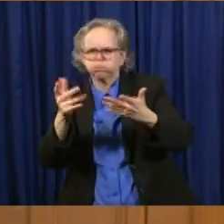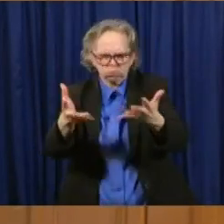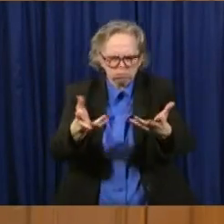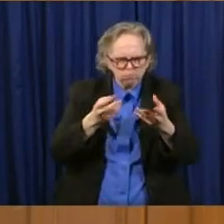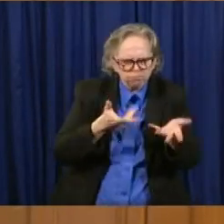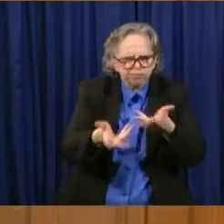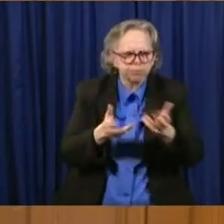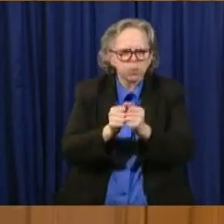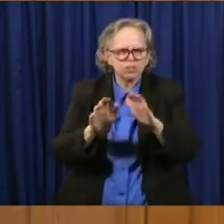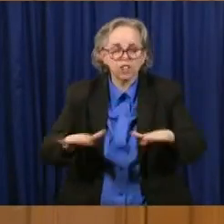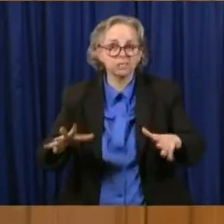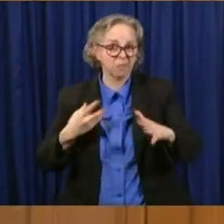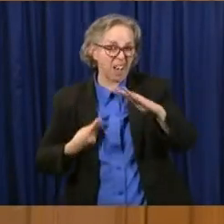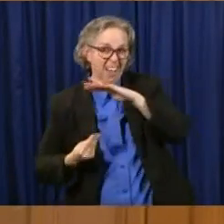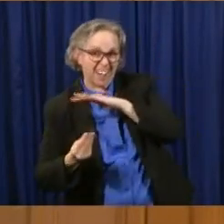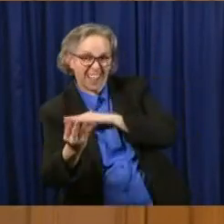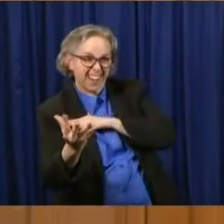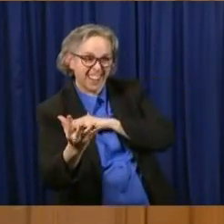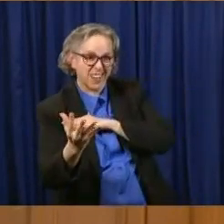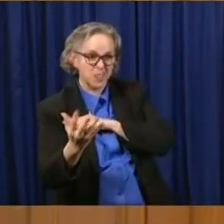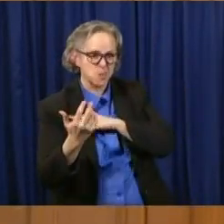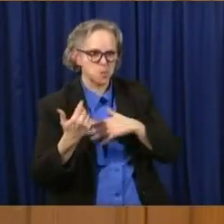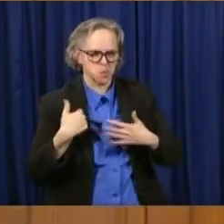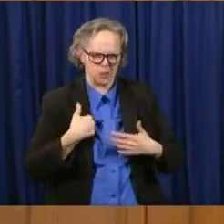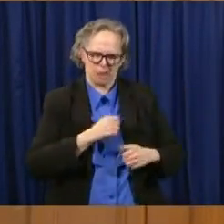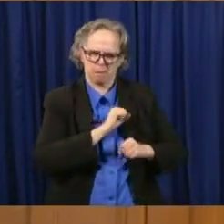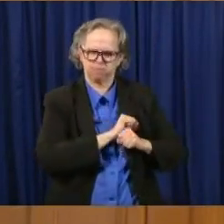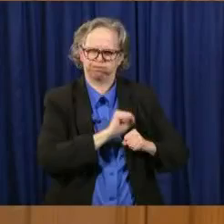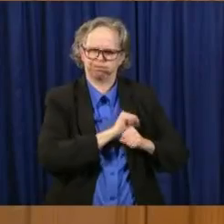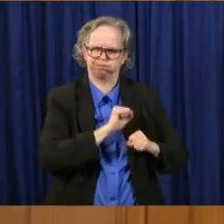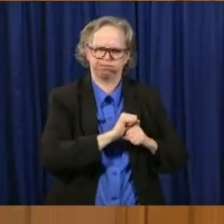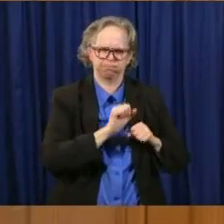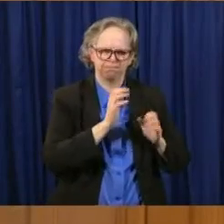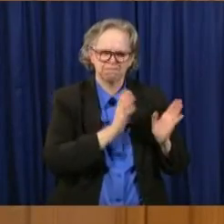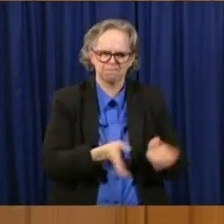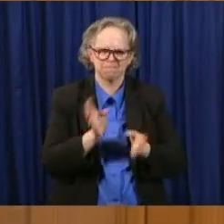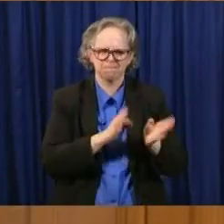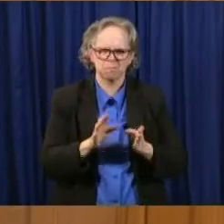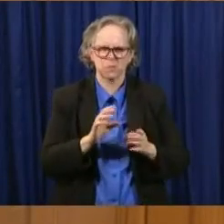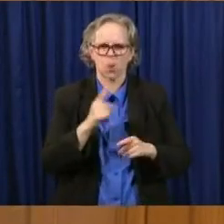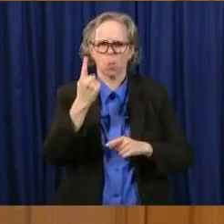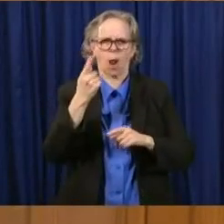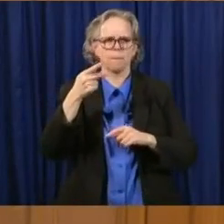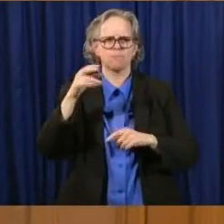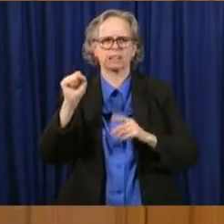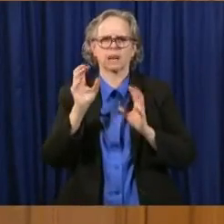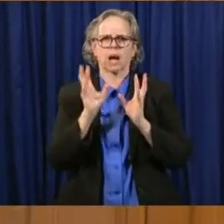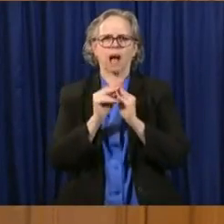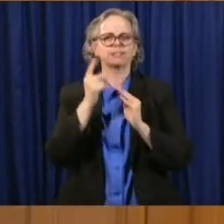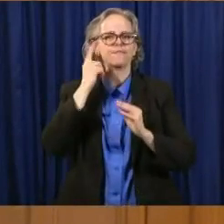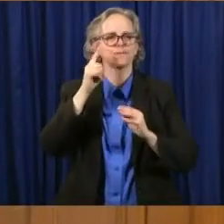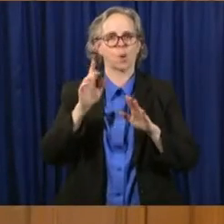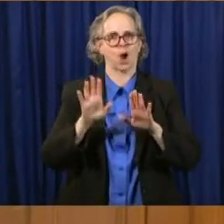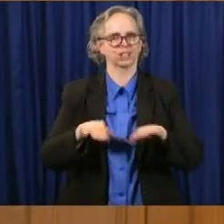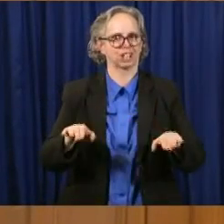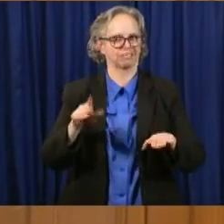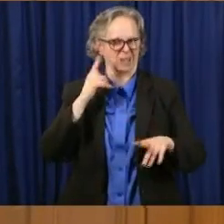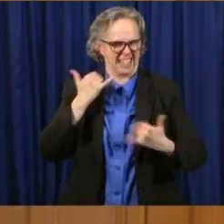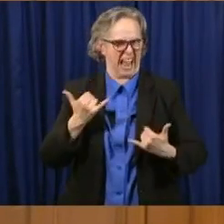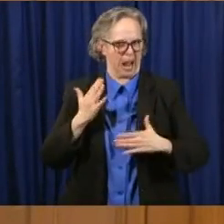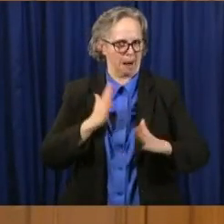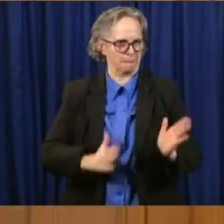background on doing one of these just for kids. That's coming in our near future. But we thought it could be useful